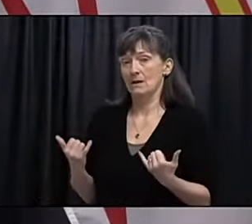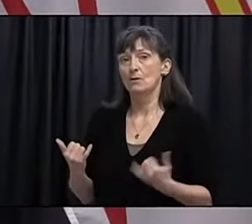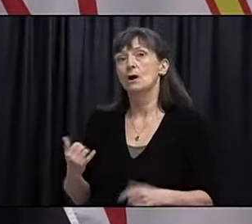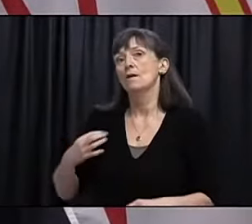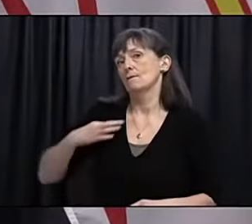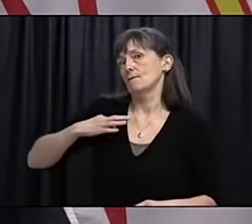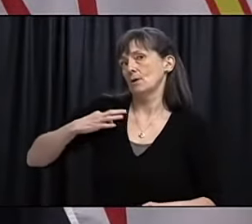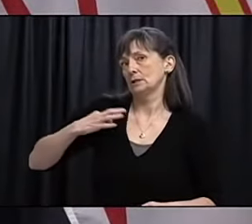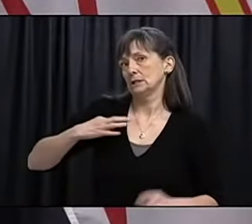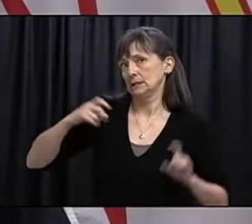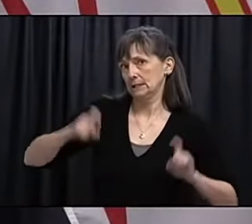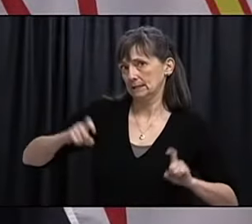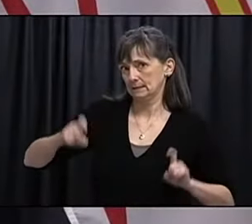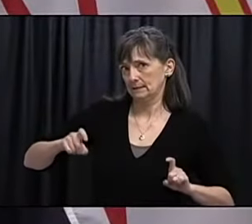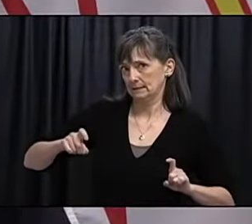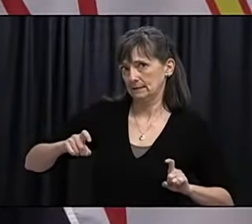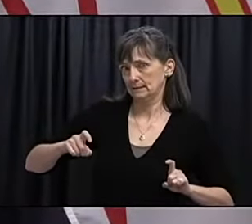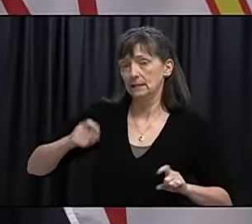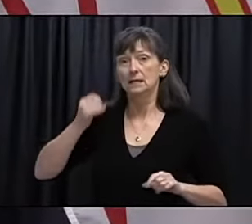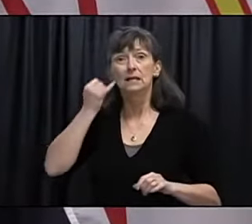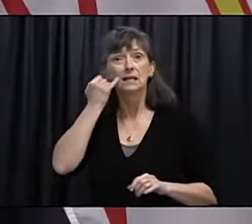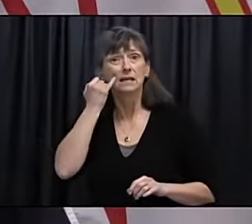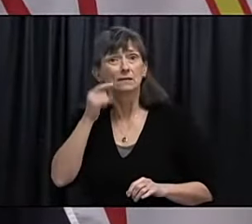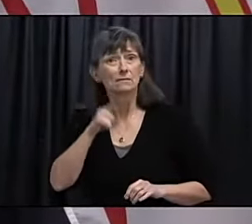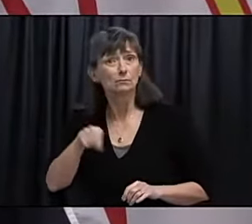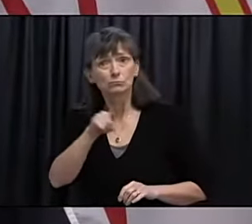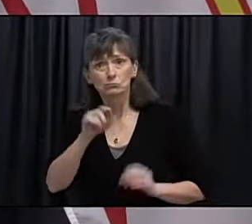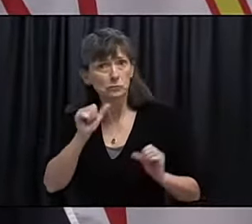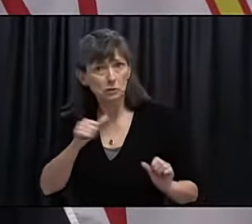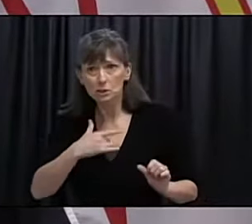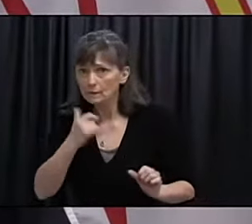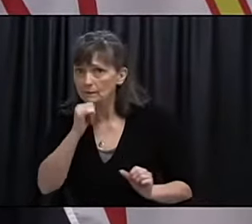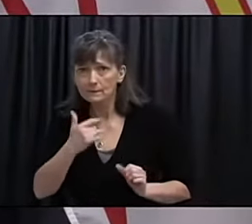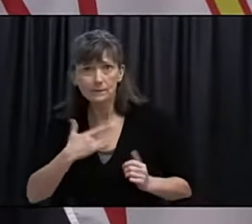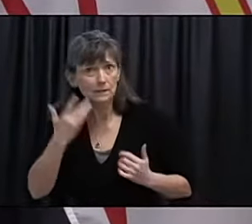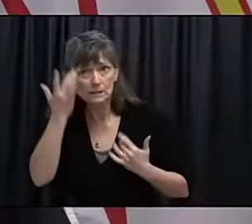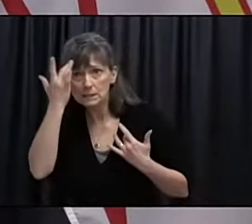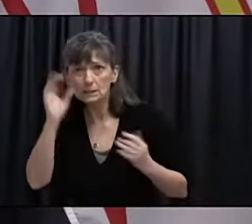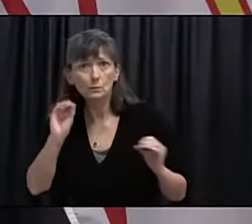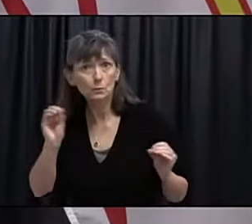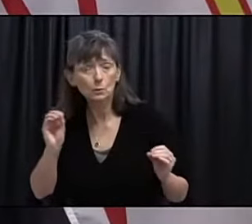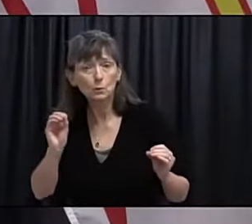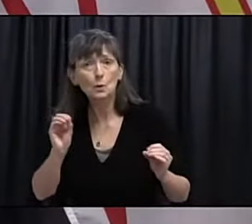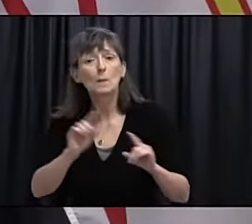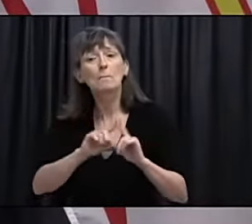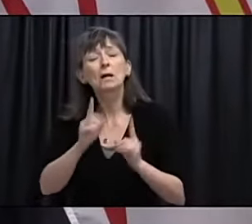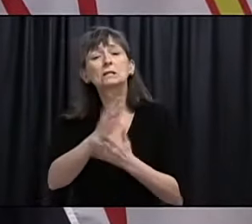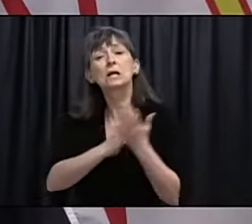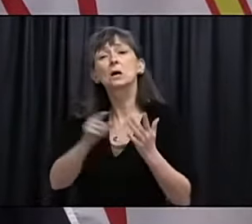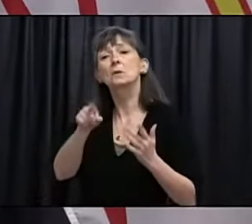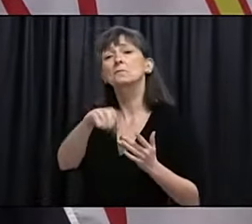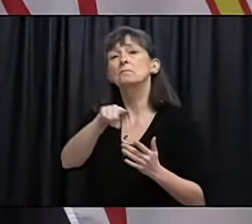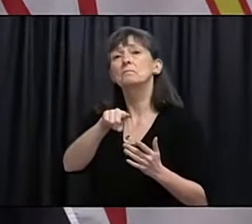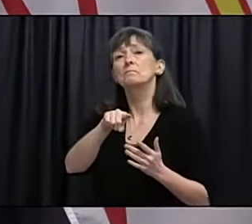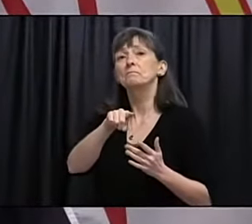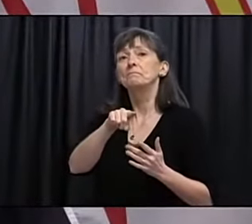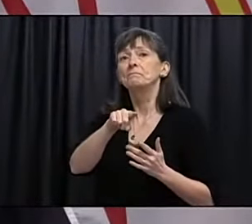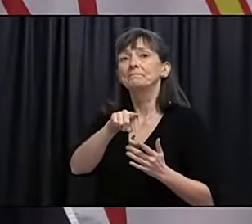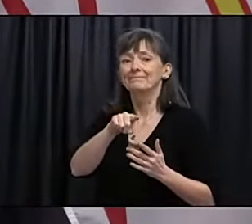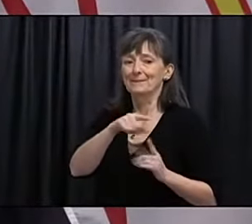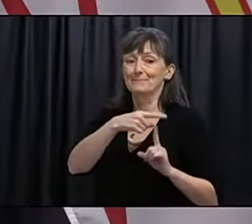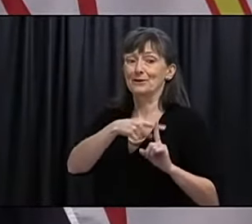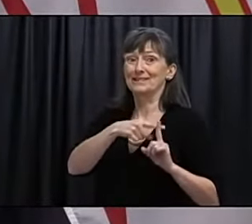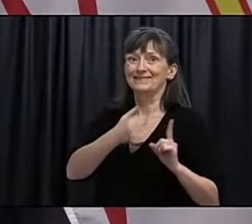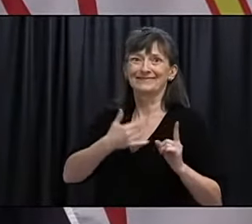voluntary testing to individuals who are not experiencing COVID-19 symptoms. We know that many individuals who test positive during